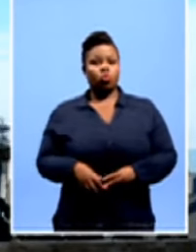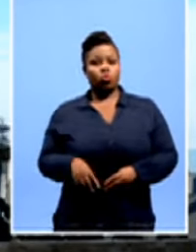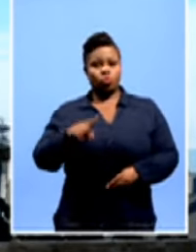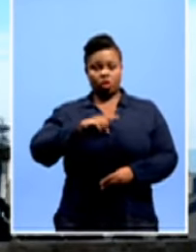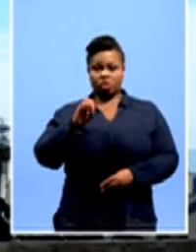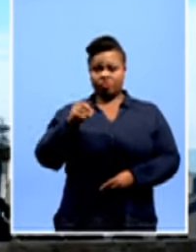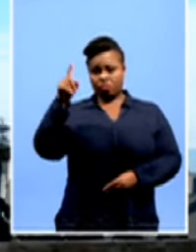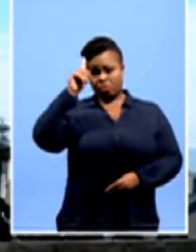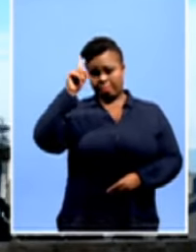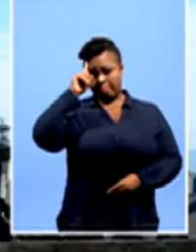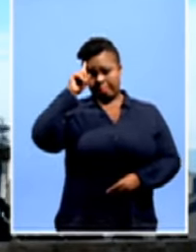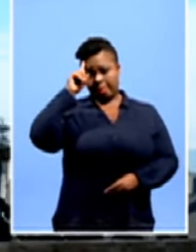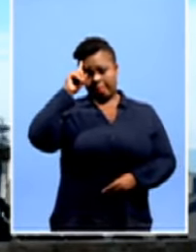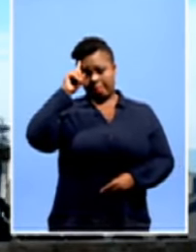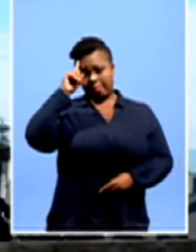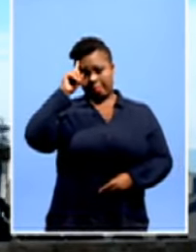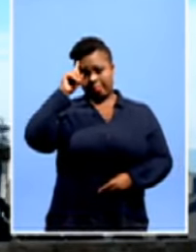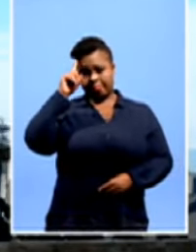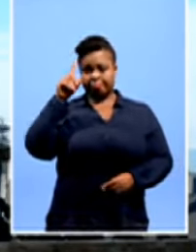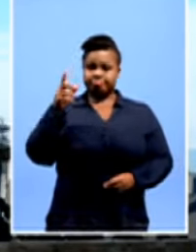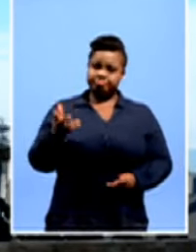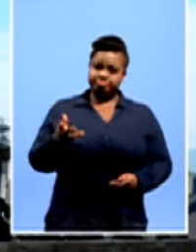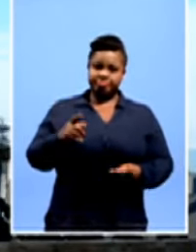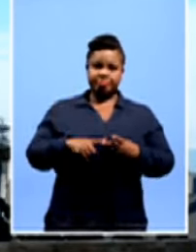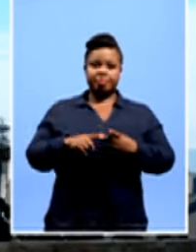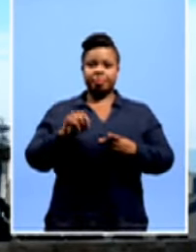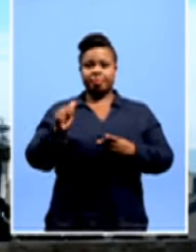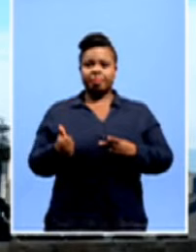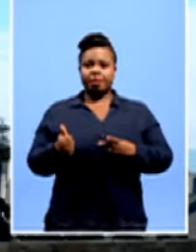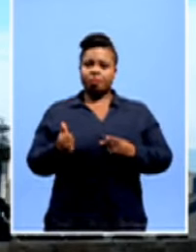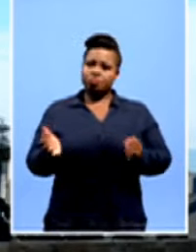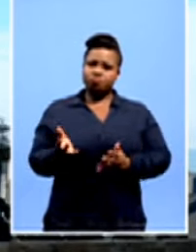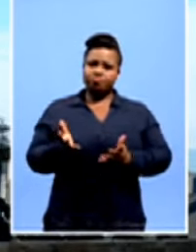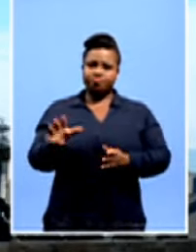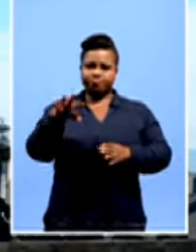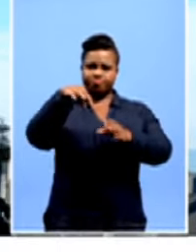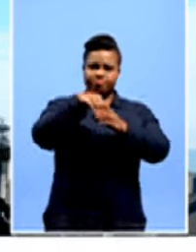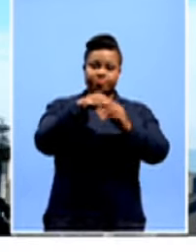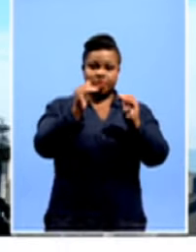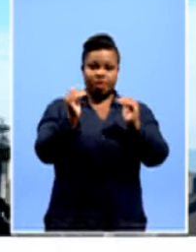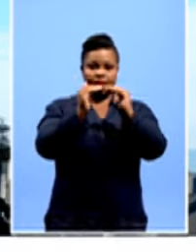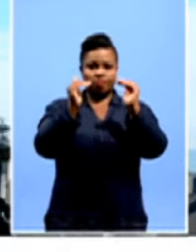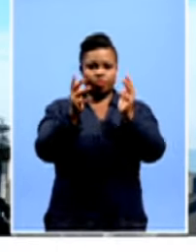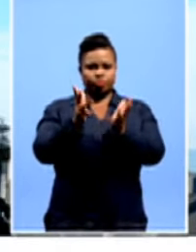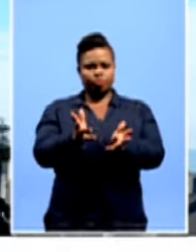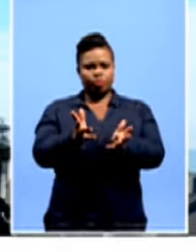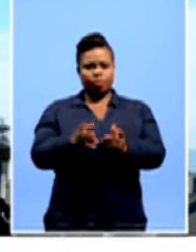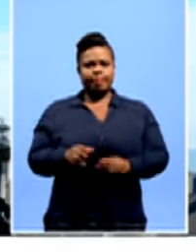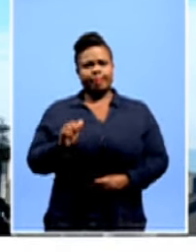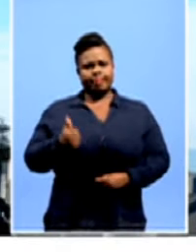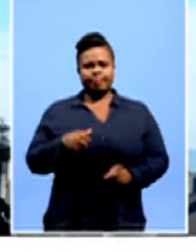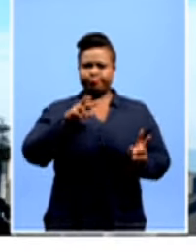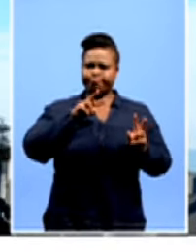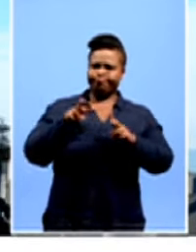are black and then you are ushered into the levels they are in, immediately